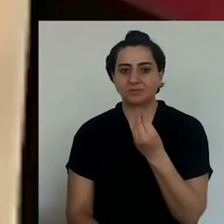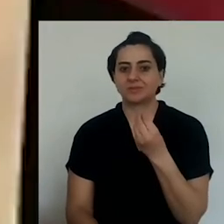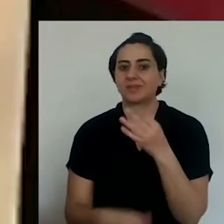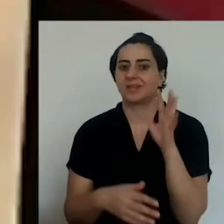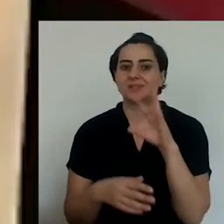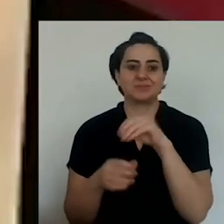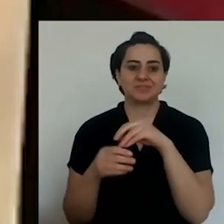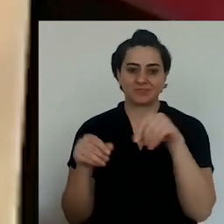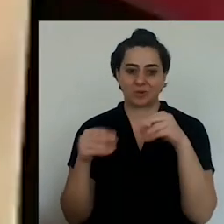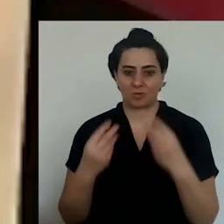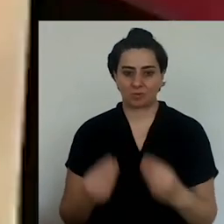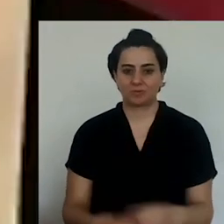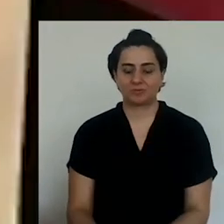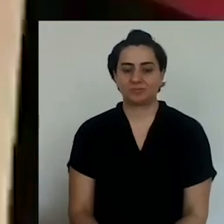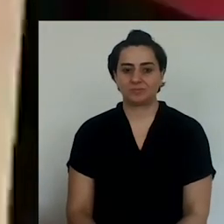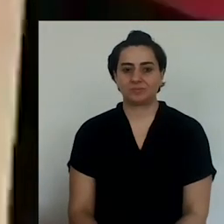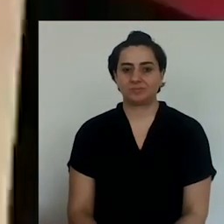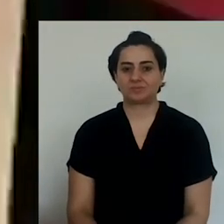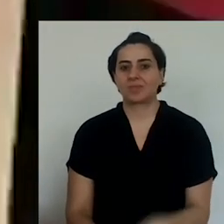more color.